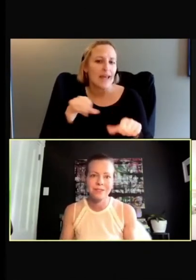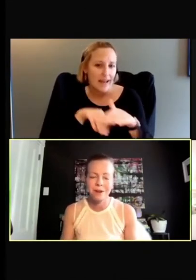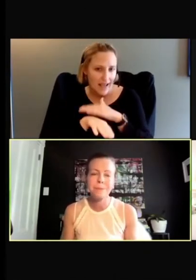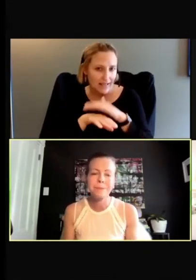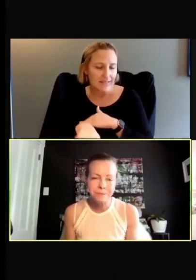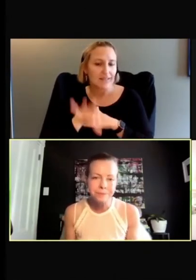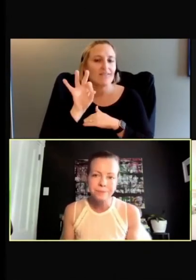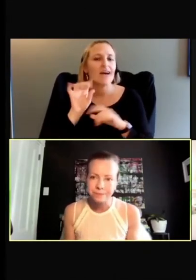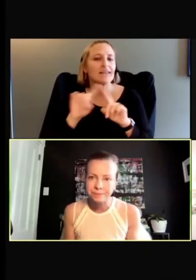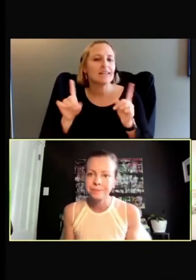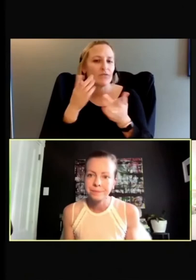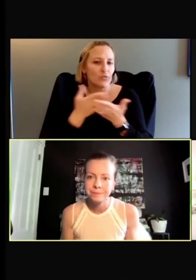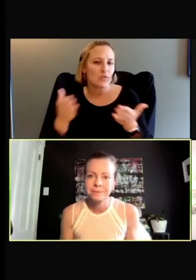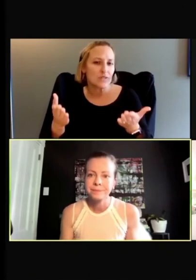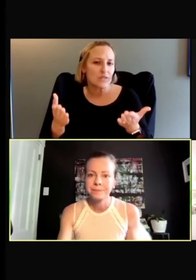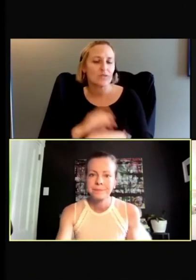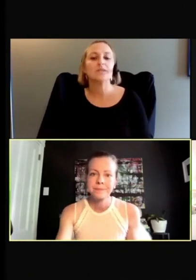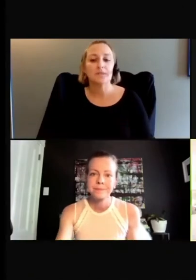resources there.